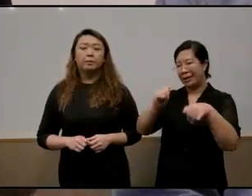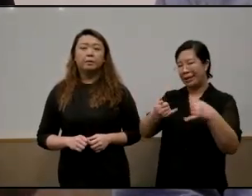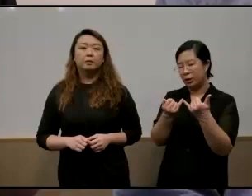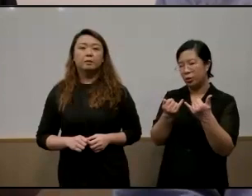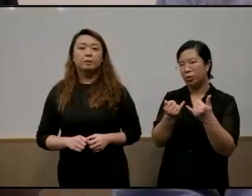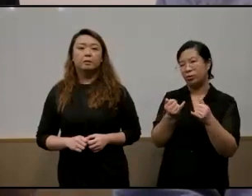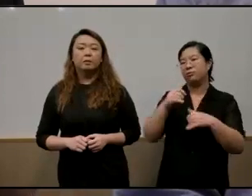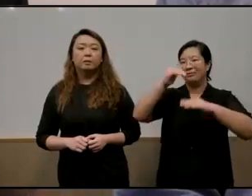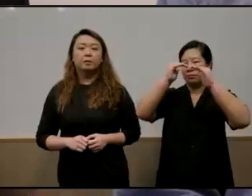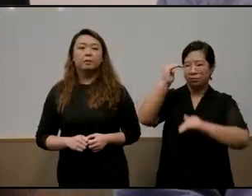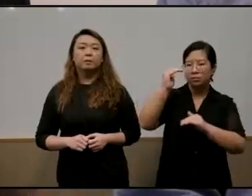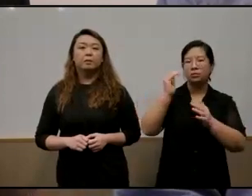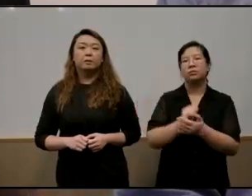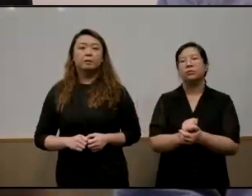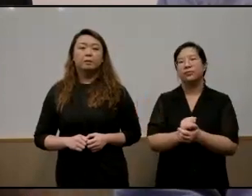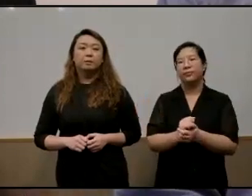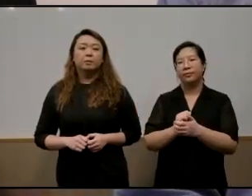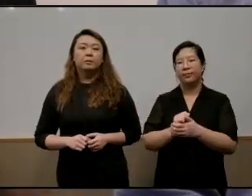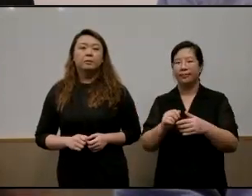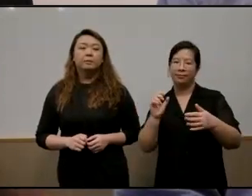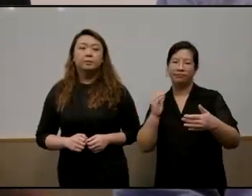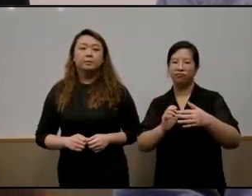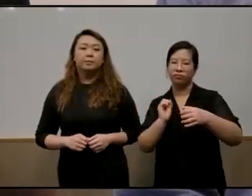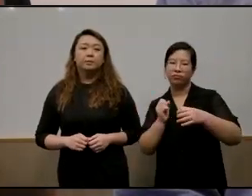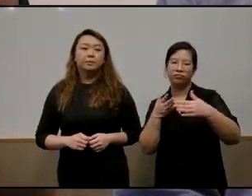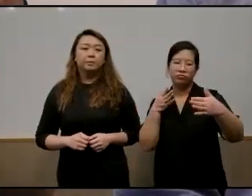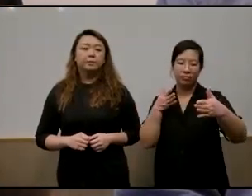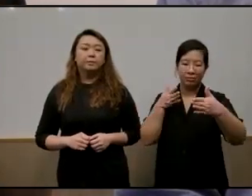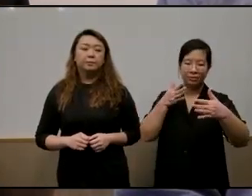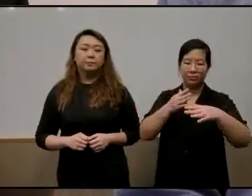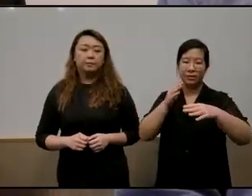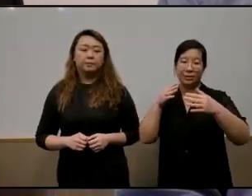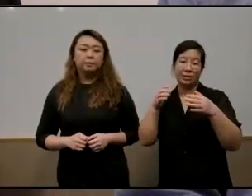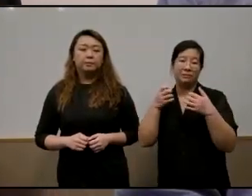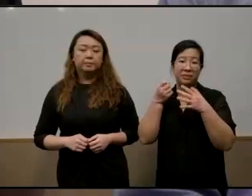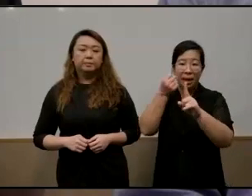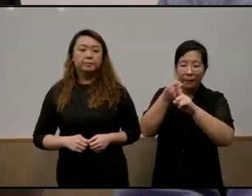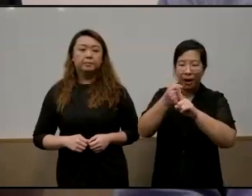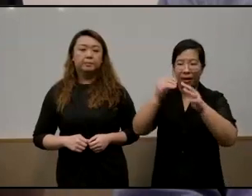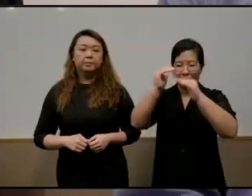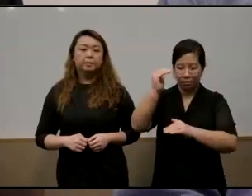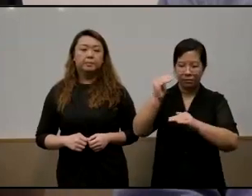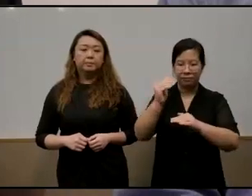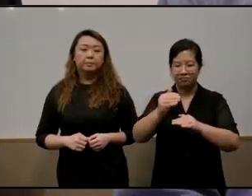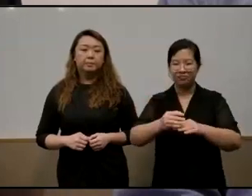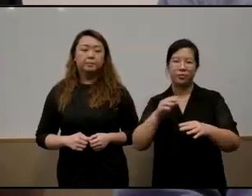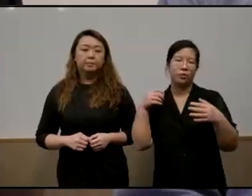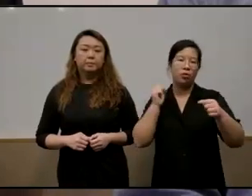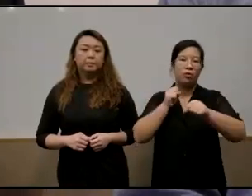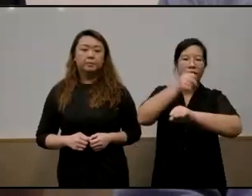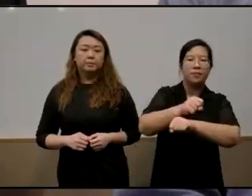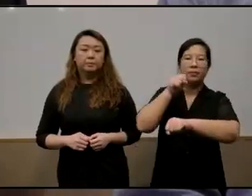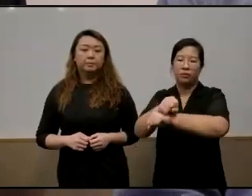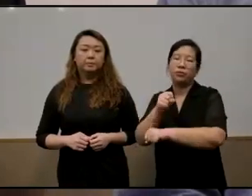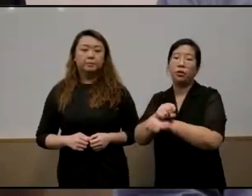to tackle the effect of inequality so that we minimize it so that everybody have the